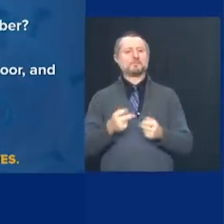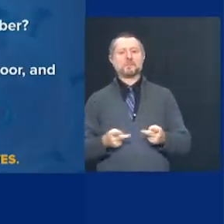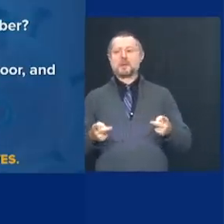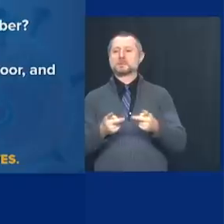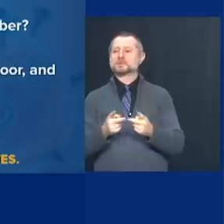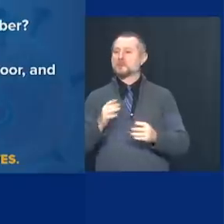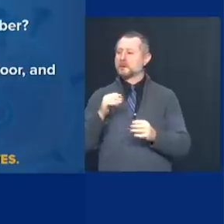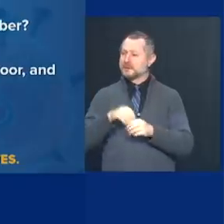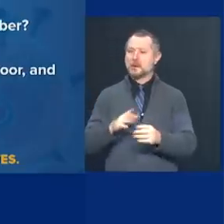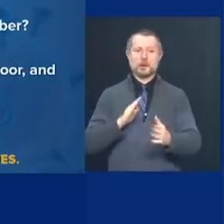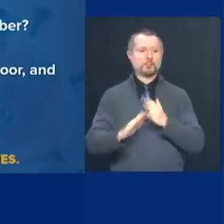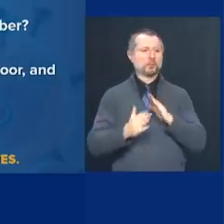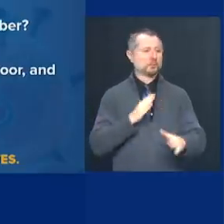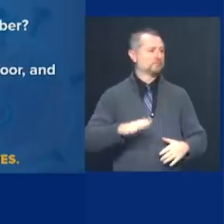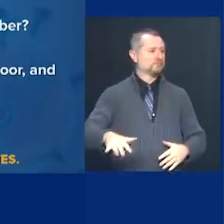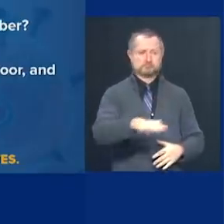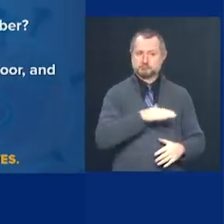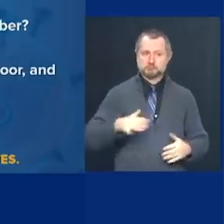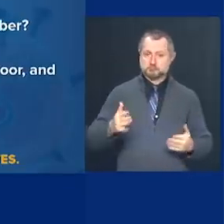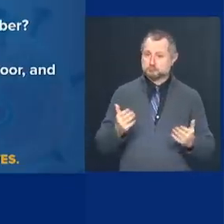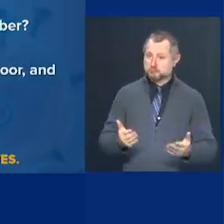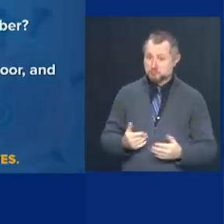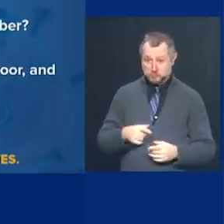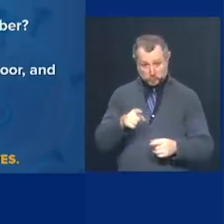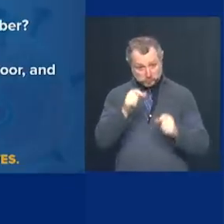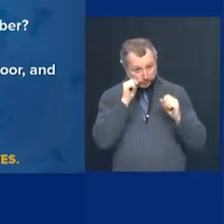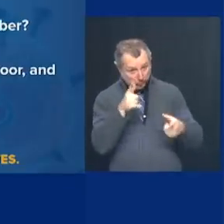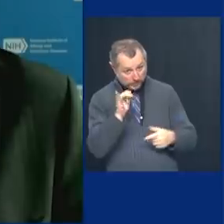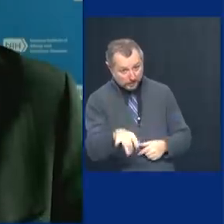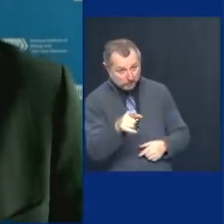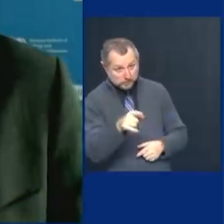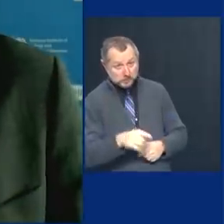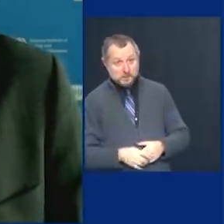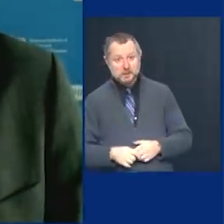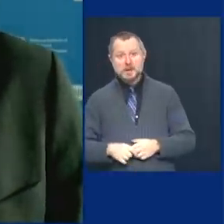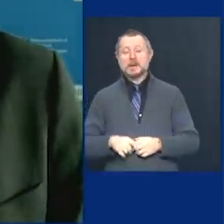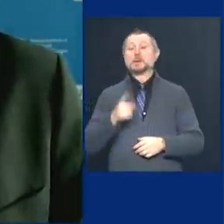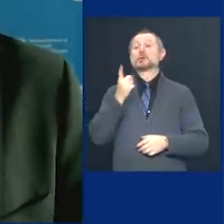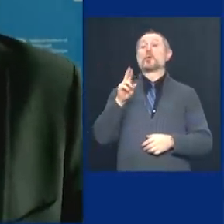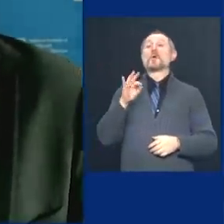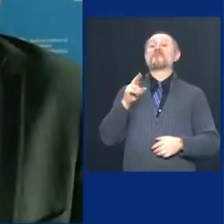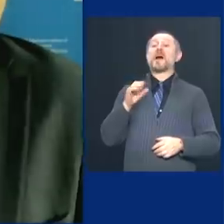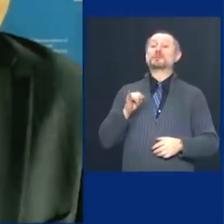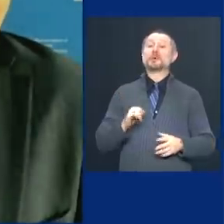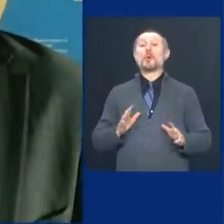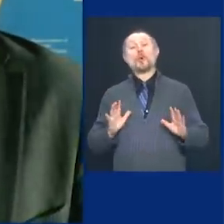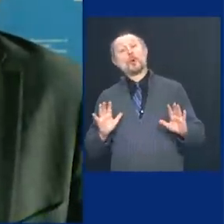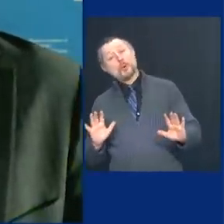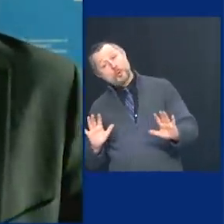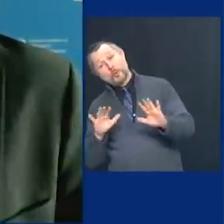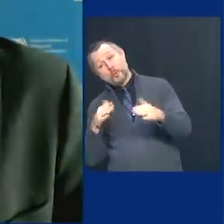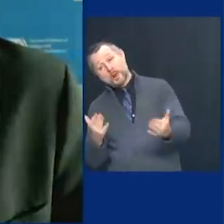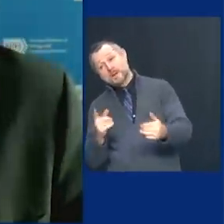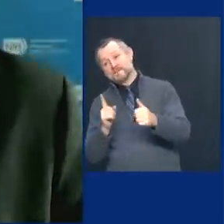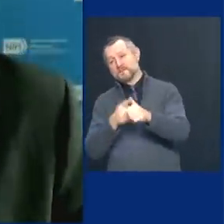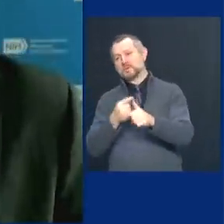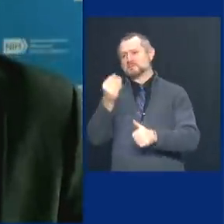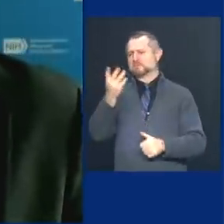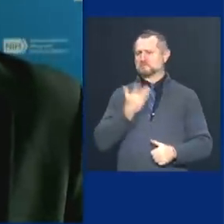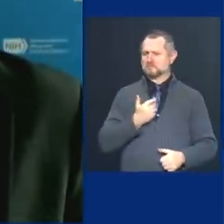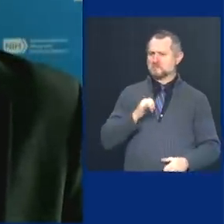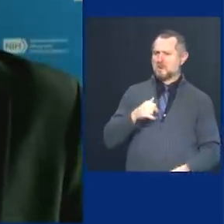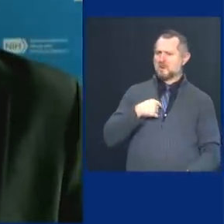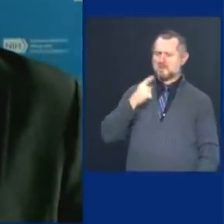community. Does that surprise you? You know, it originally did surprise me because we were always